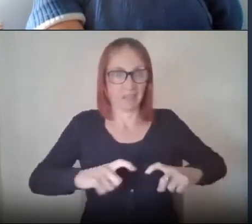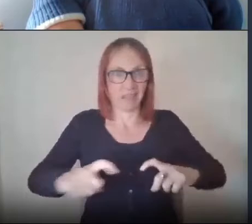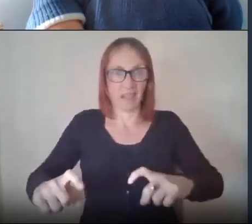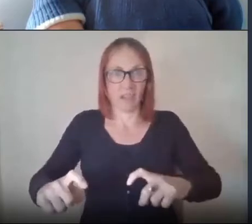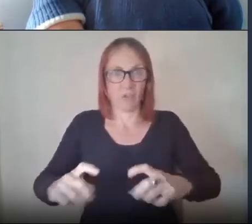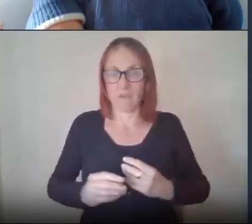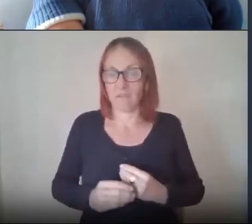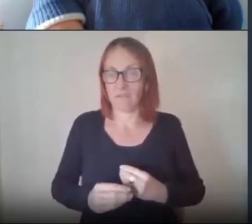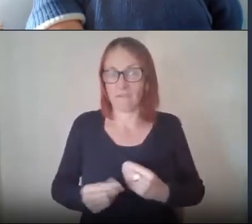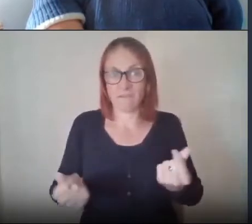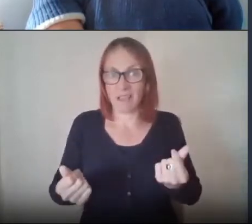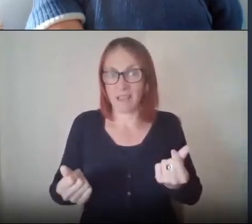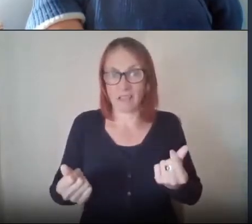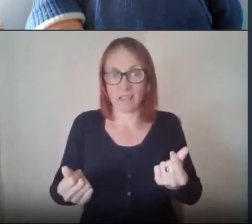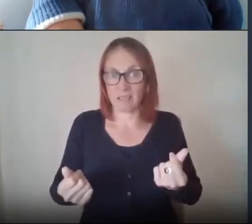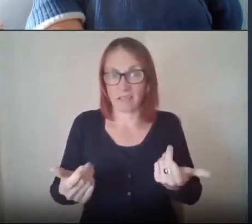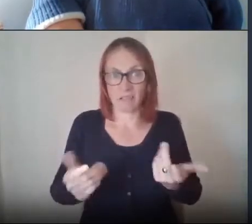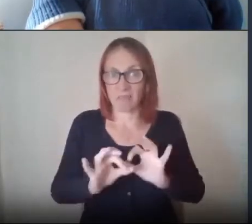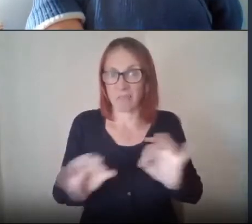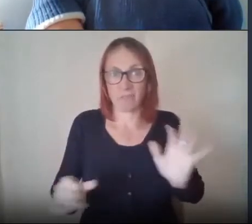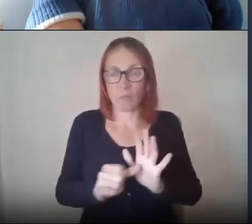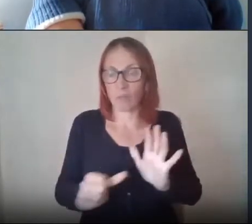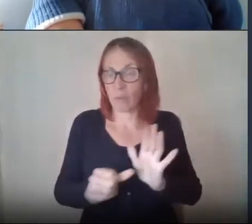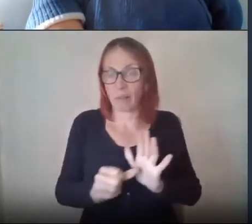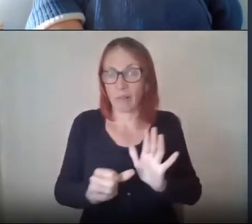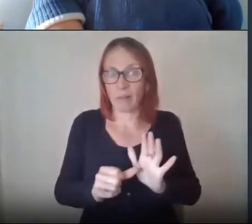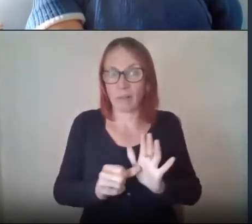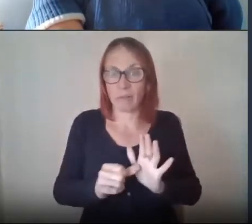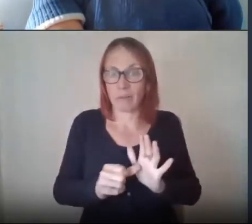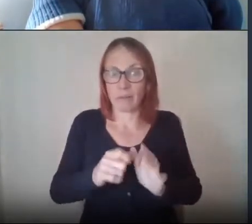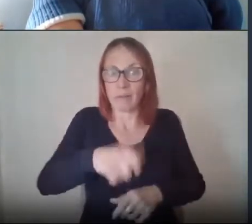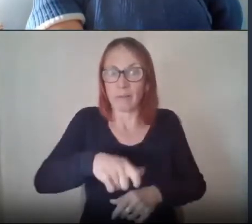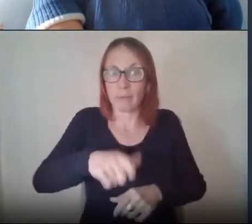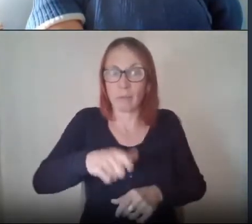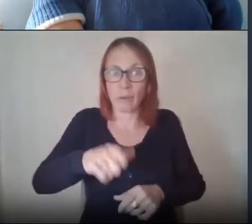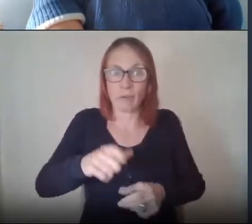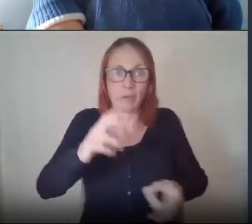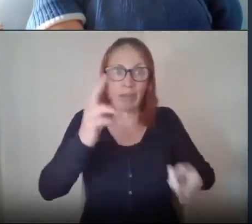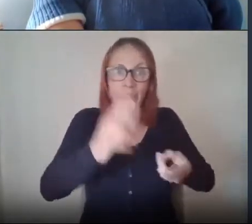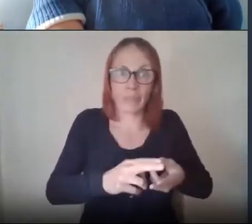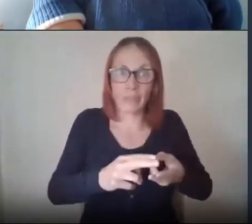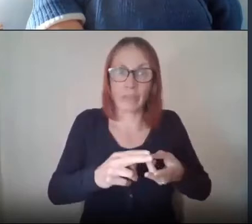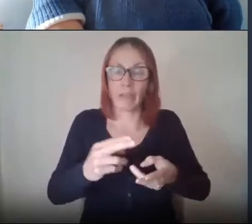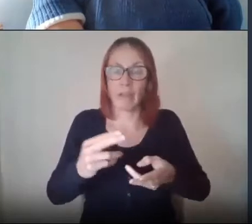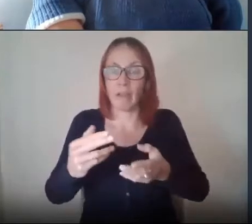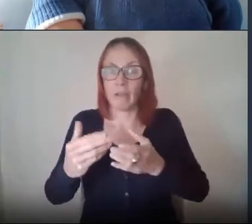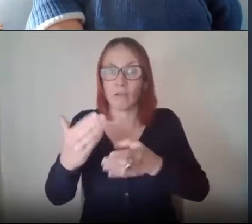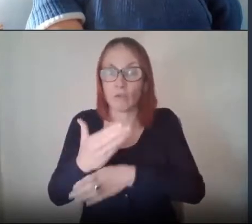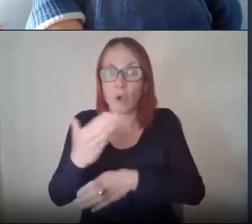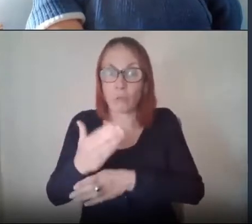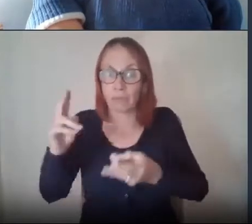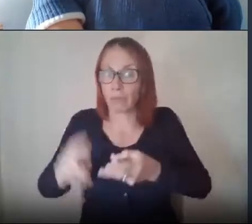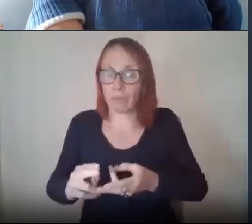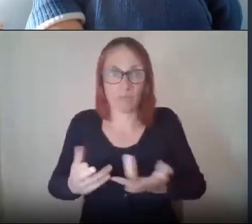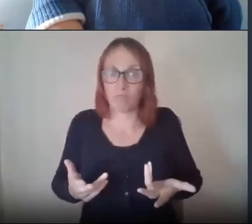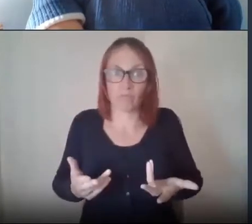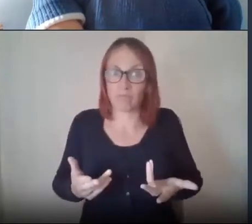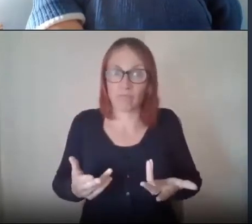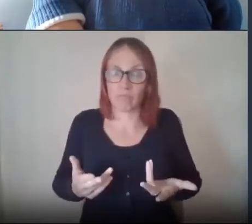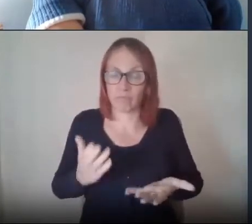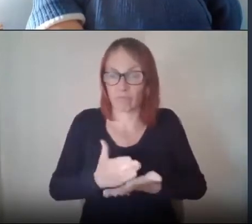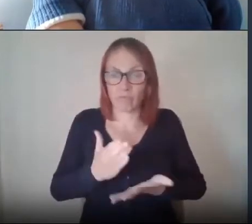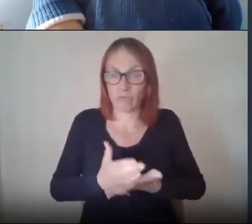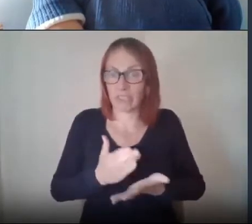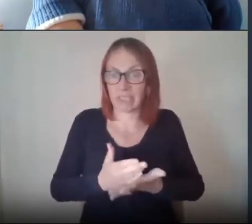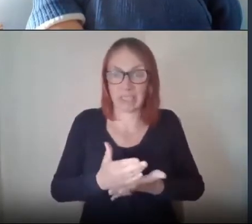numbers of people we were supporting or the amount of jobs that we were creating in that time and i actually